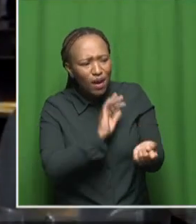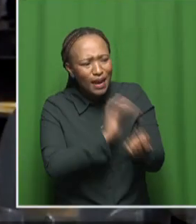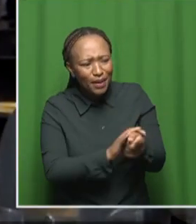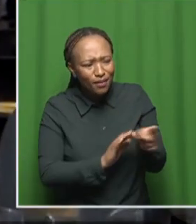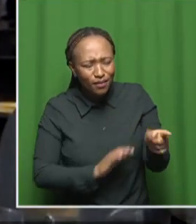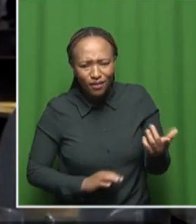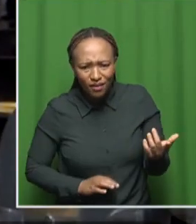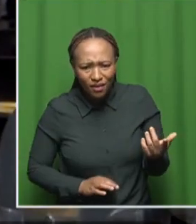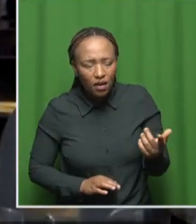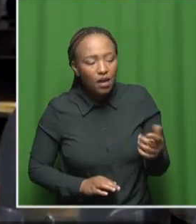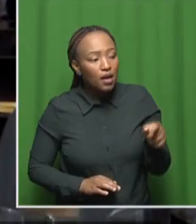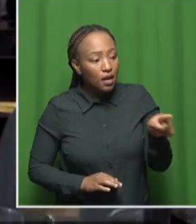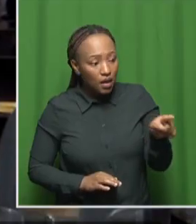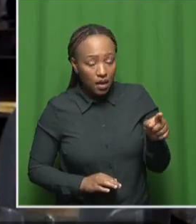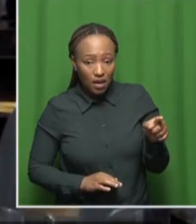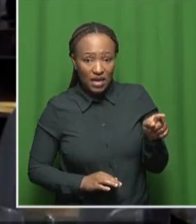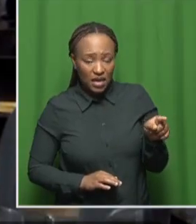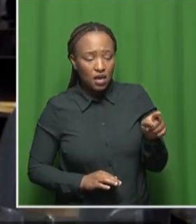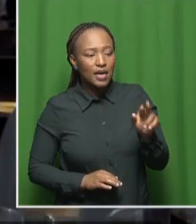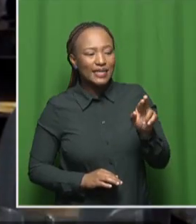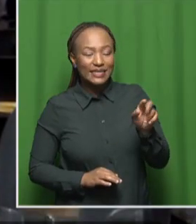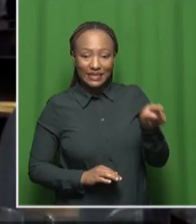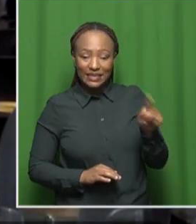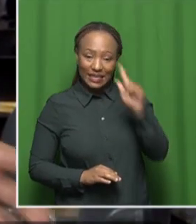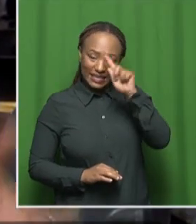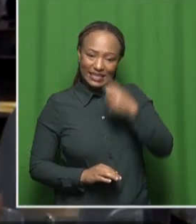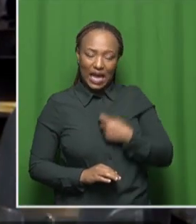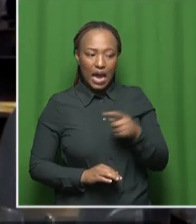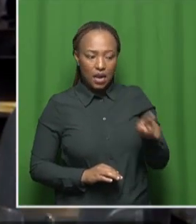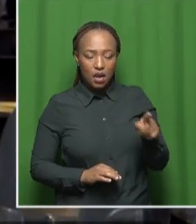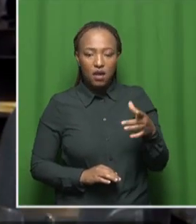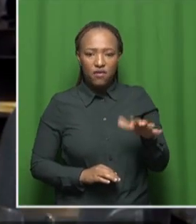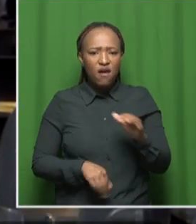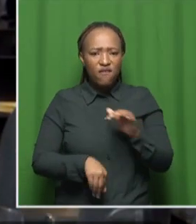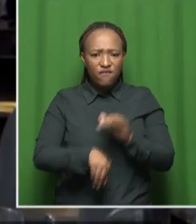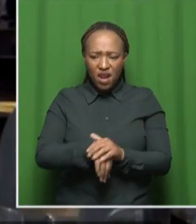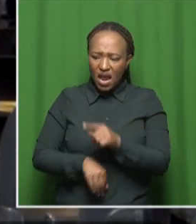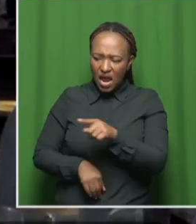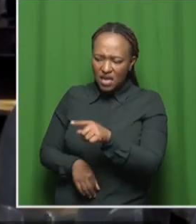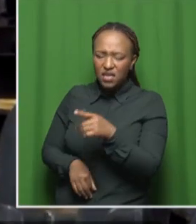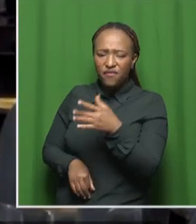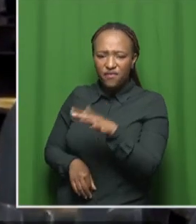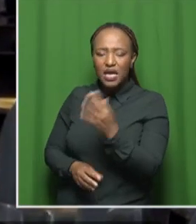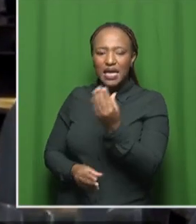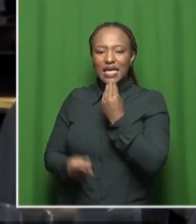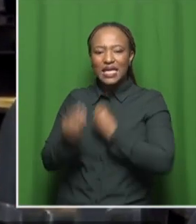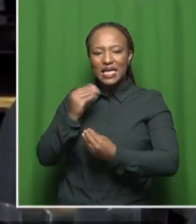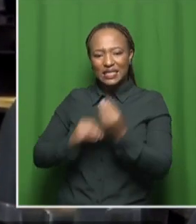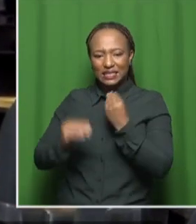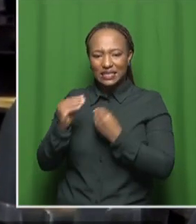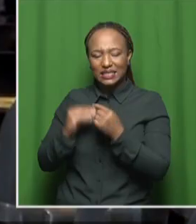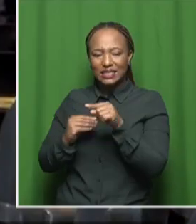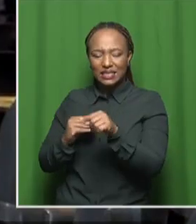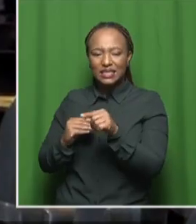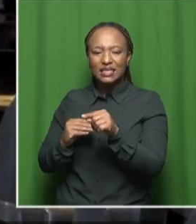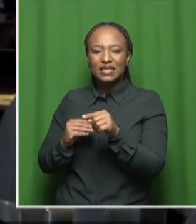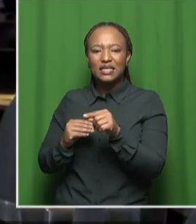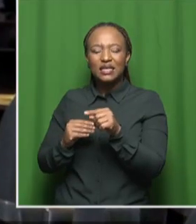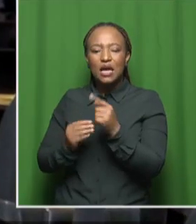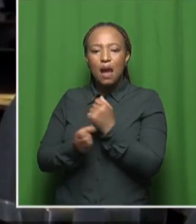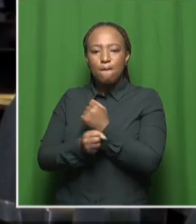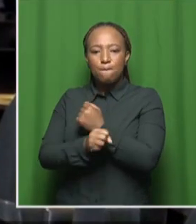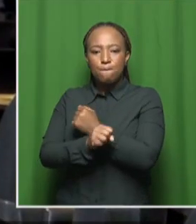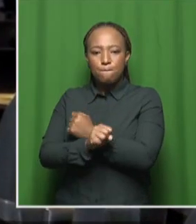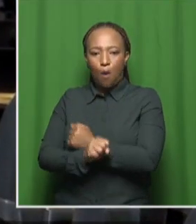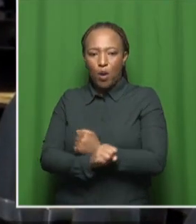What happened? Njabuno told her that his friend had consumed this suspected poison